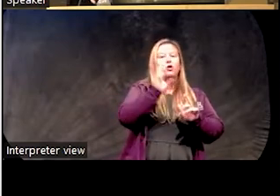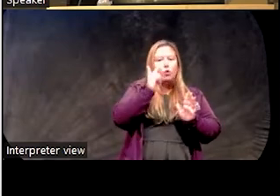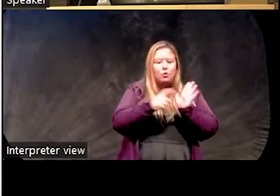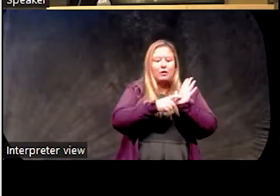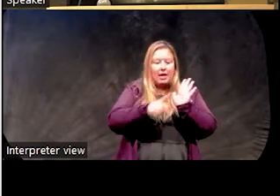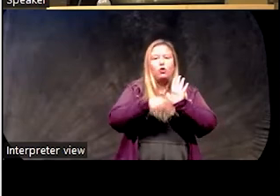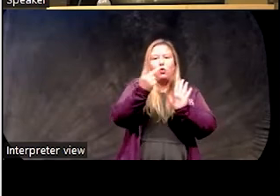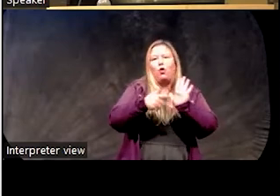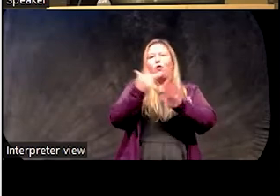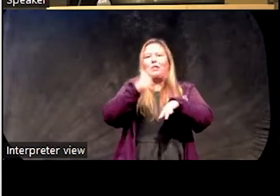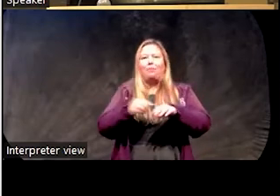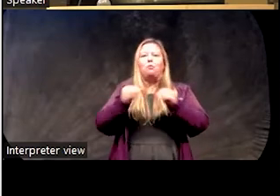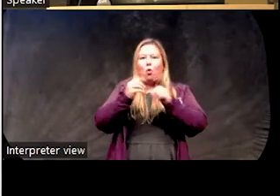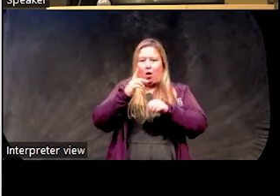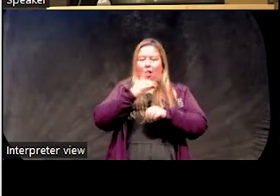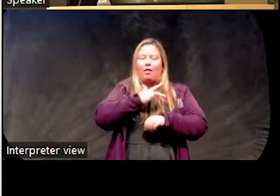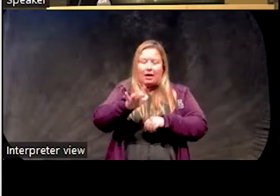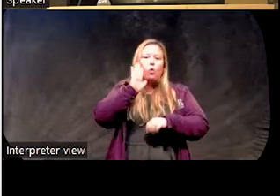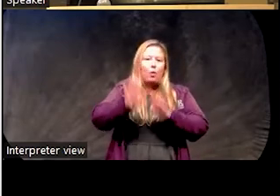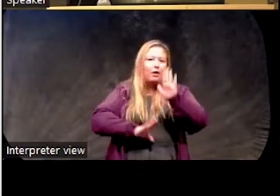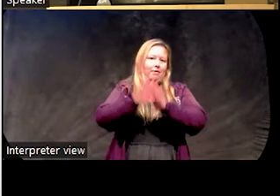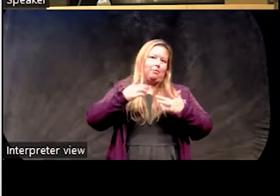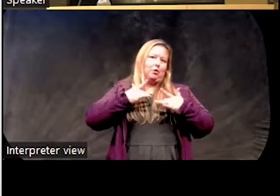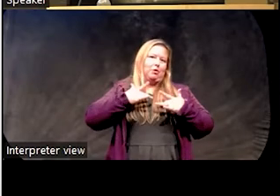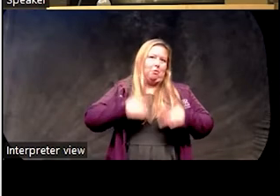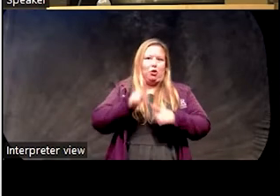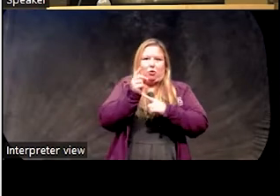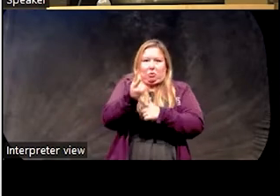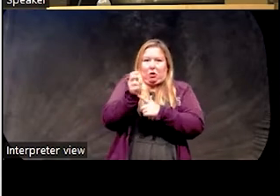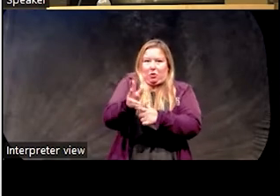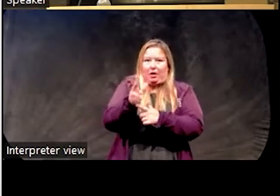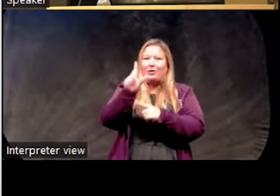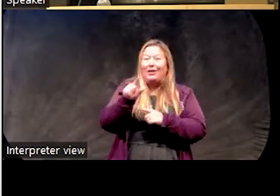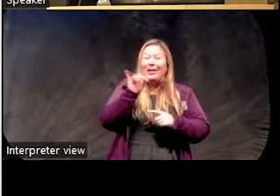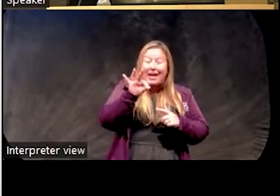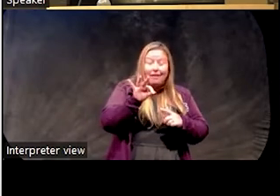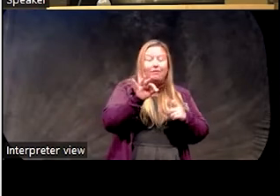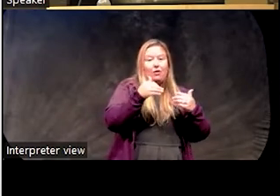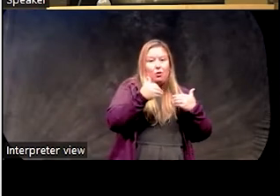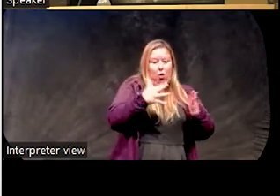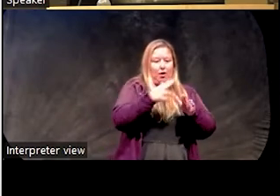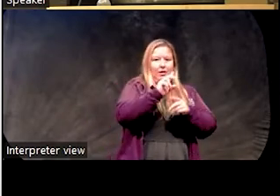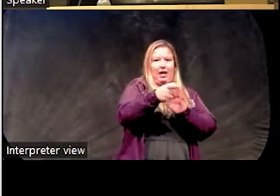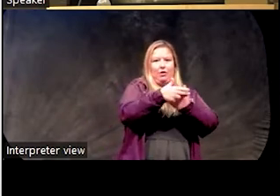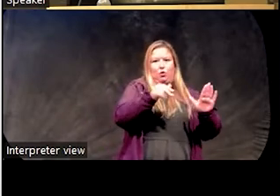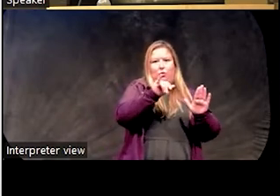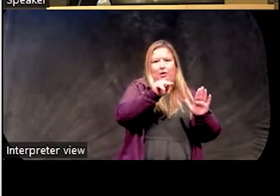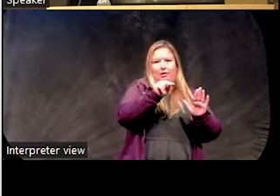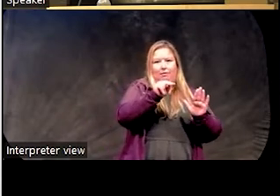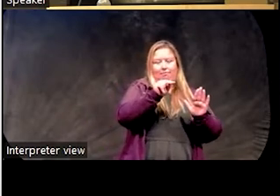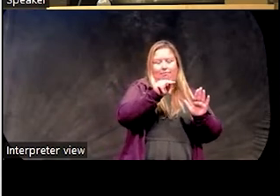more likely to develop depression two to three years later than if you don't have insomnia. And this, I'm sorry,